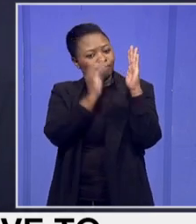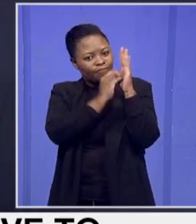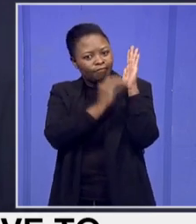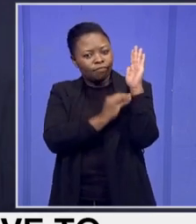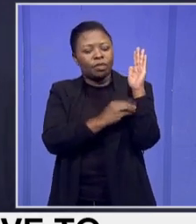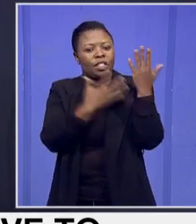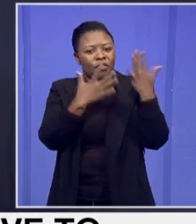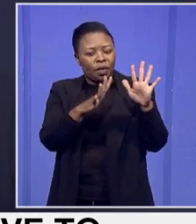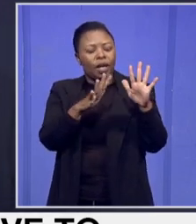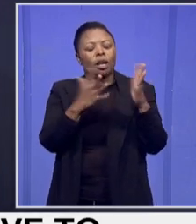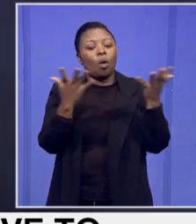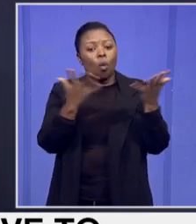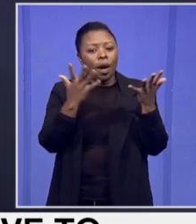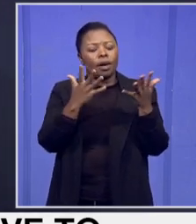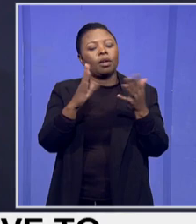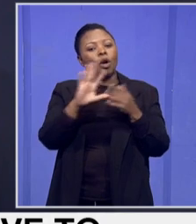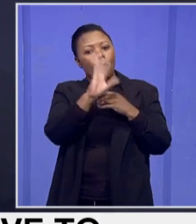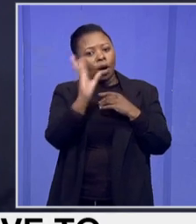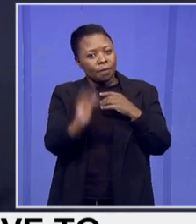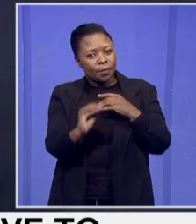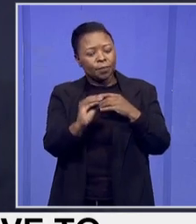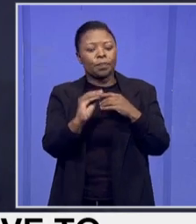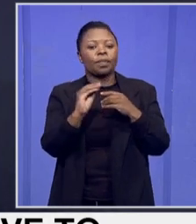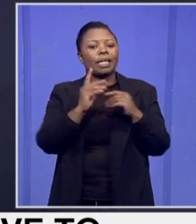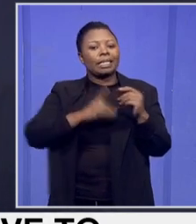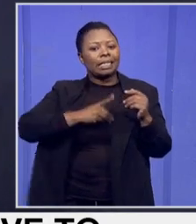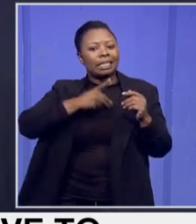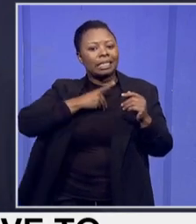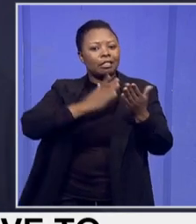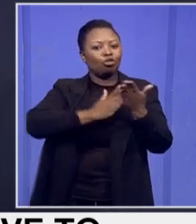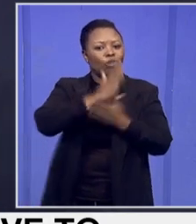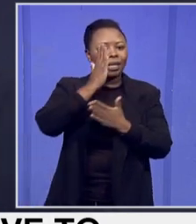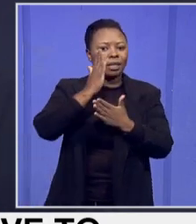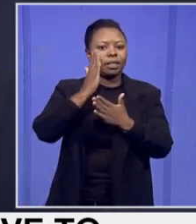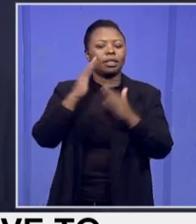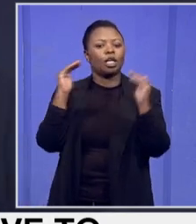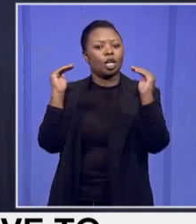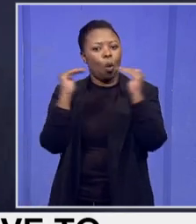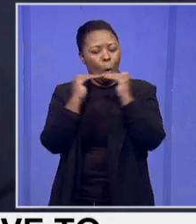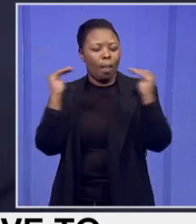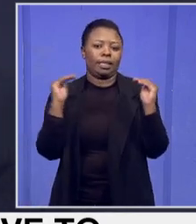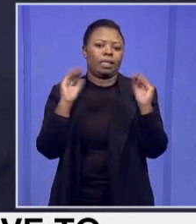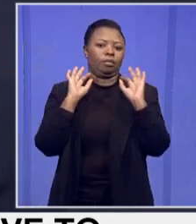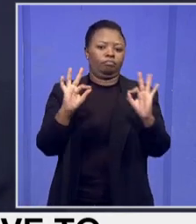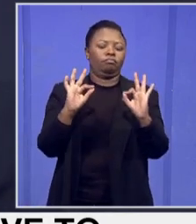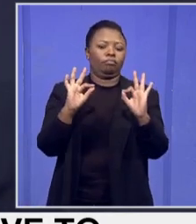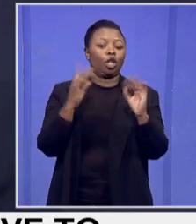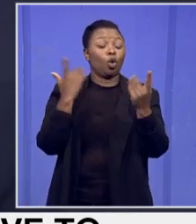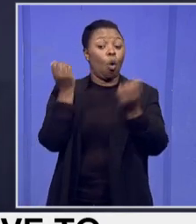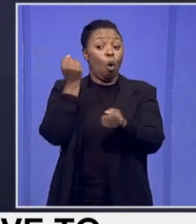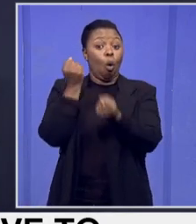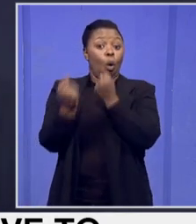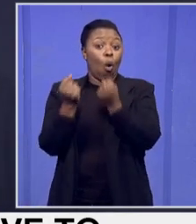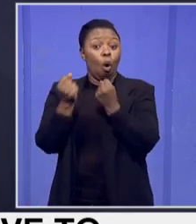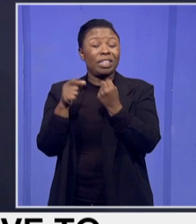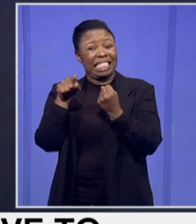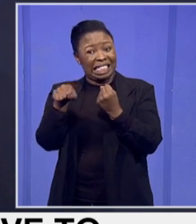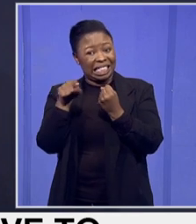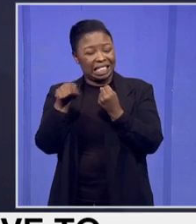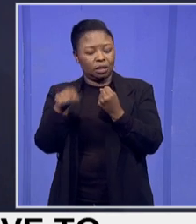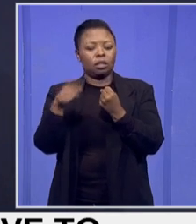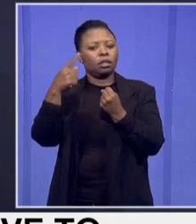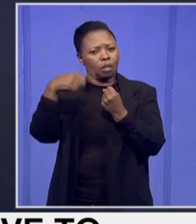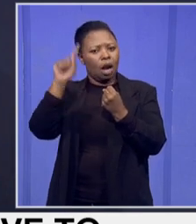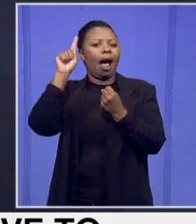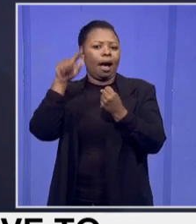that pertains to dignity, rights, equality and so forth. So I think courts is one way that you can certainly do that. And I think the other